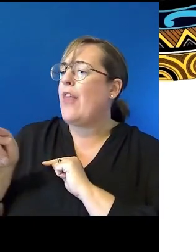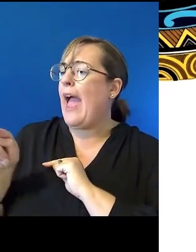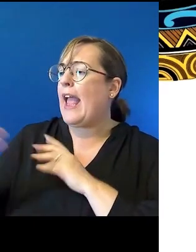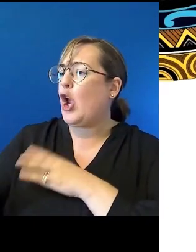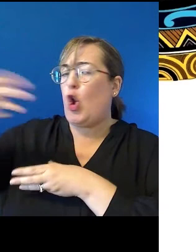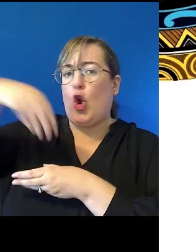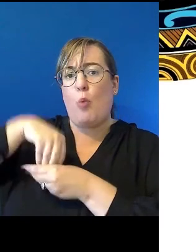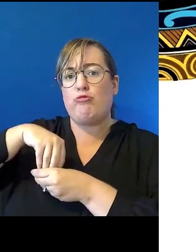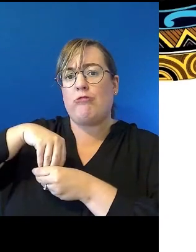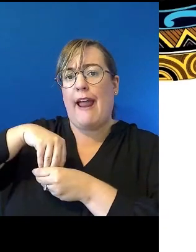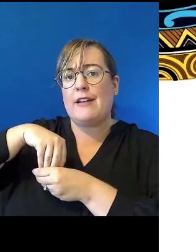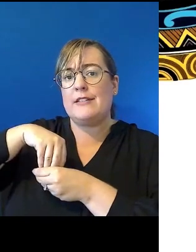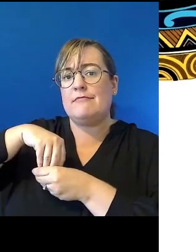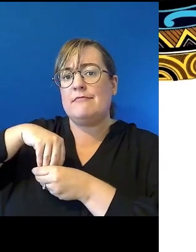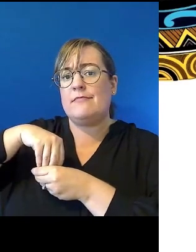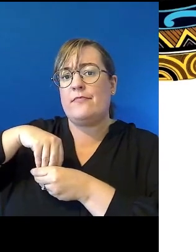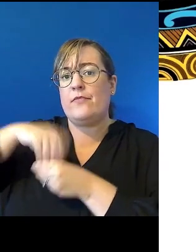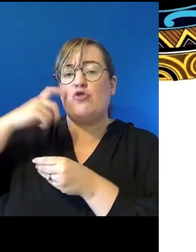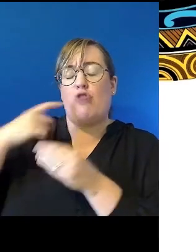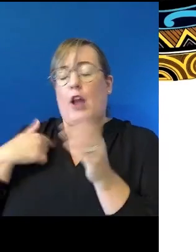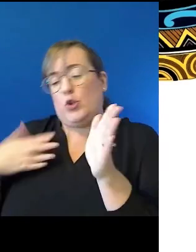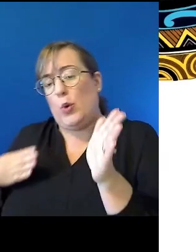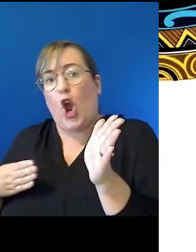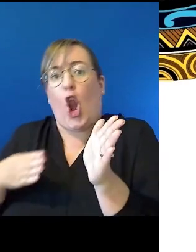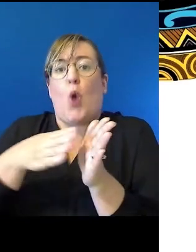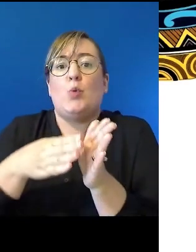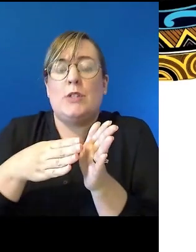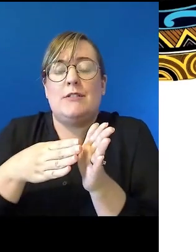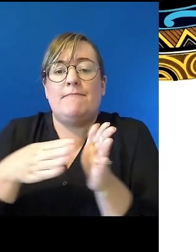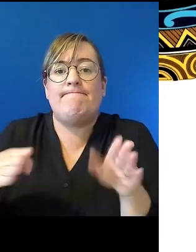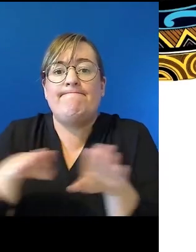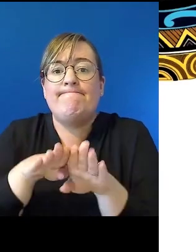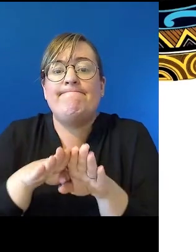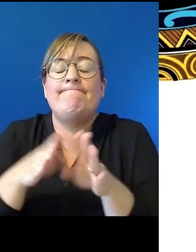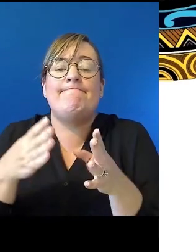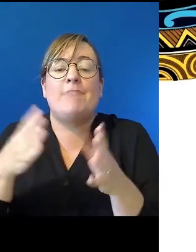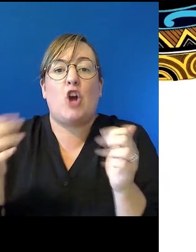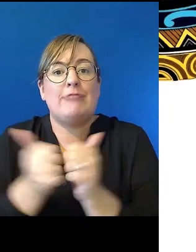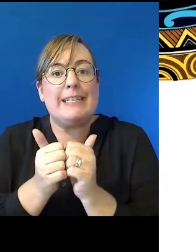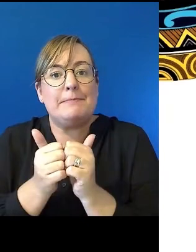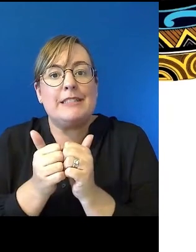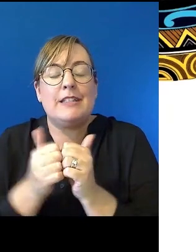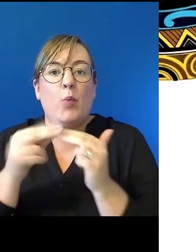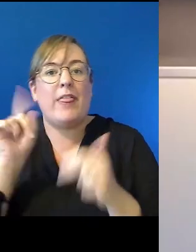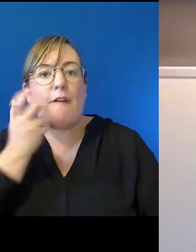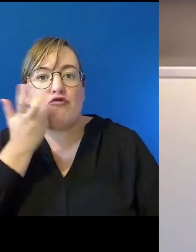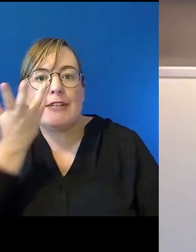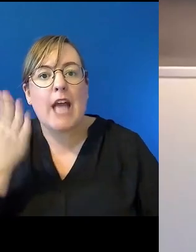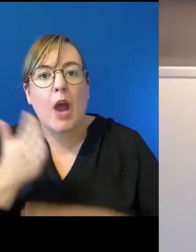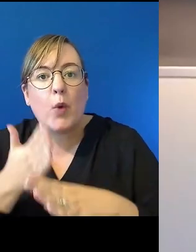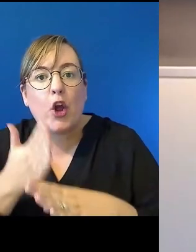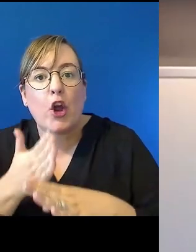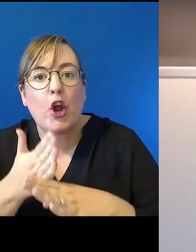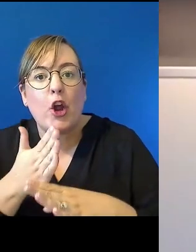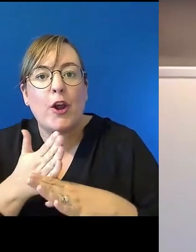the closing the gap agreement and the spirit of that agreement in their day-to-day work? Good question,